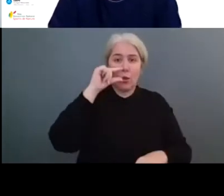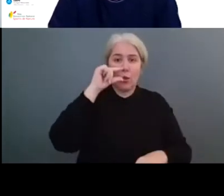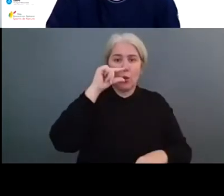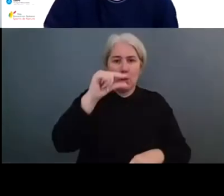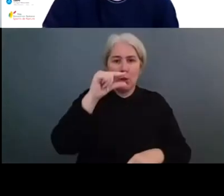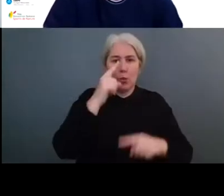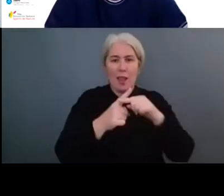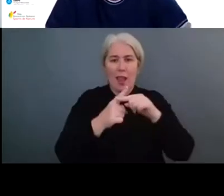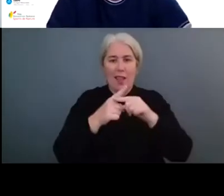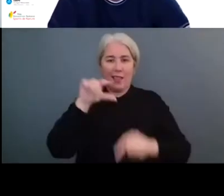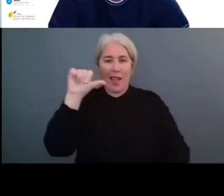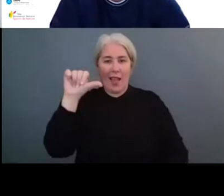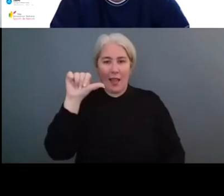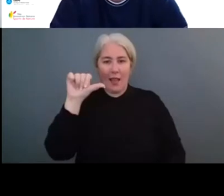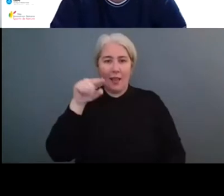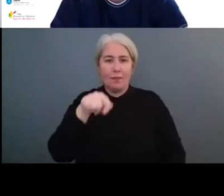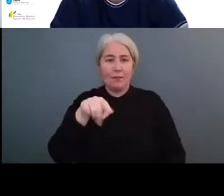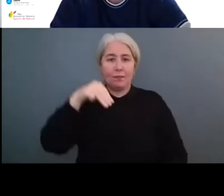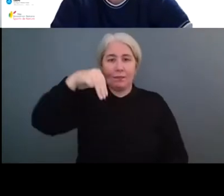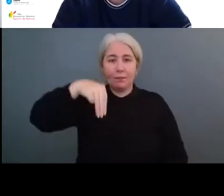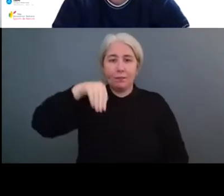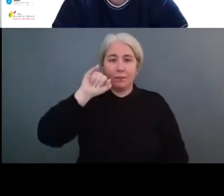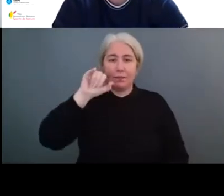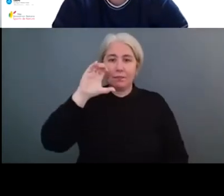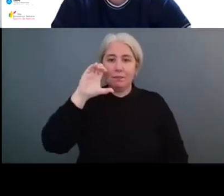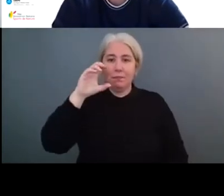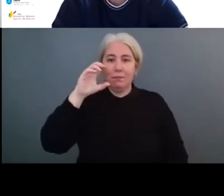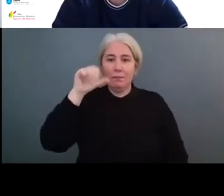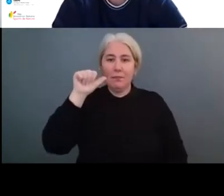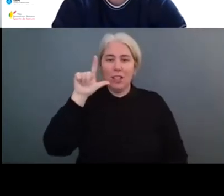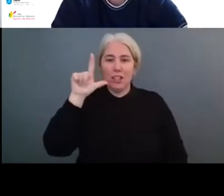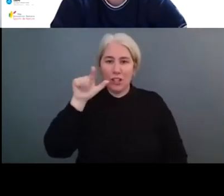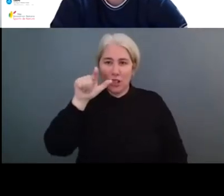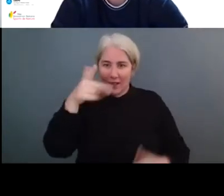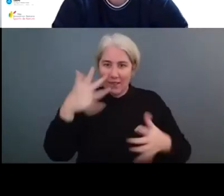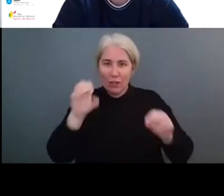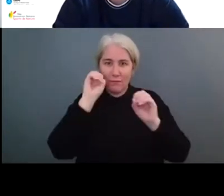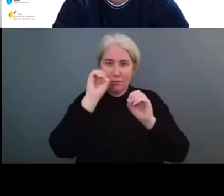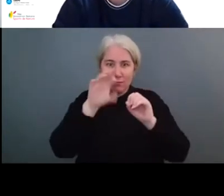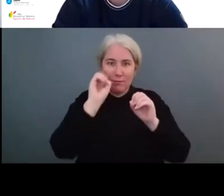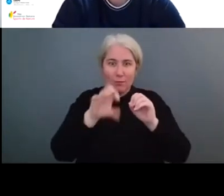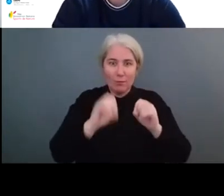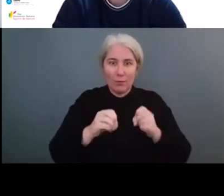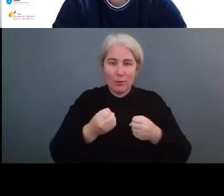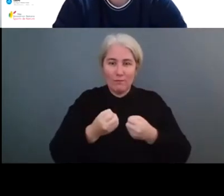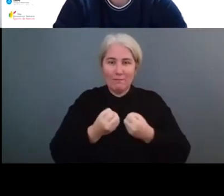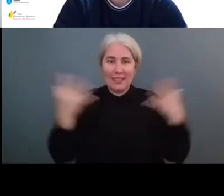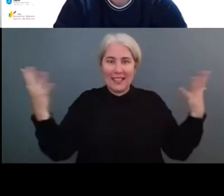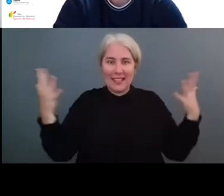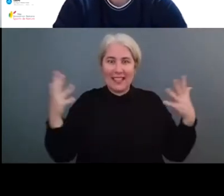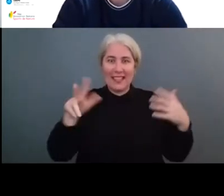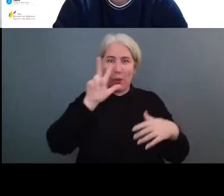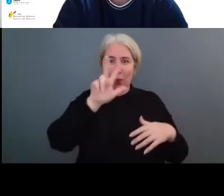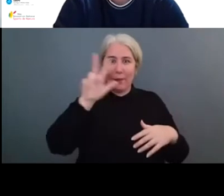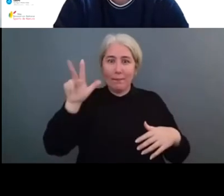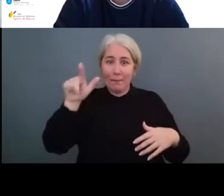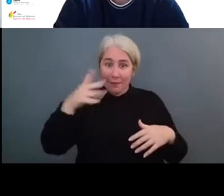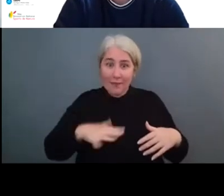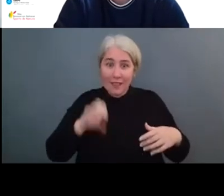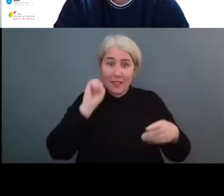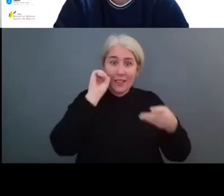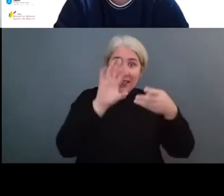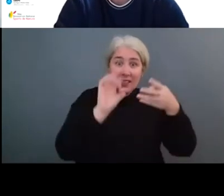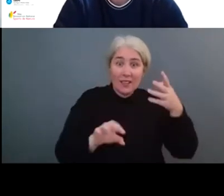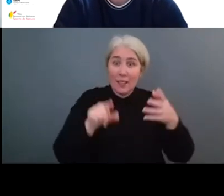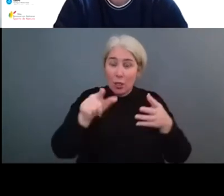posted many, many interesting links. But Michelle, if you want to add something before